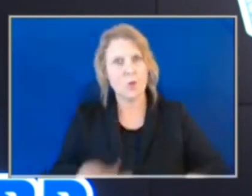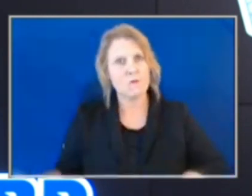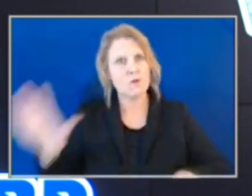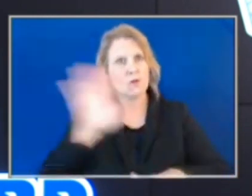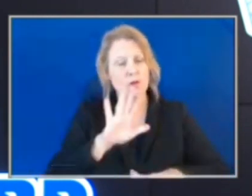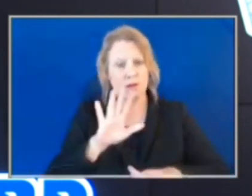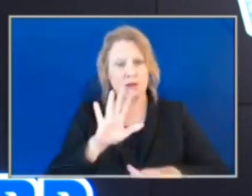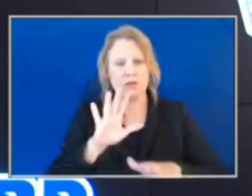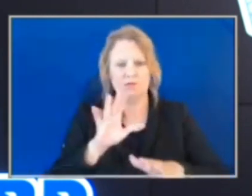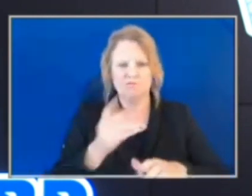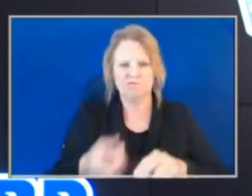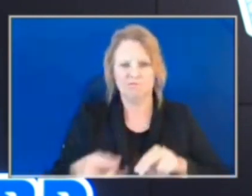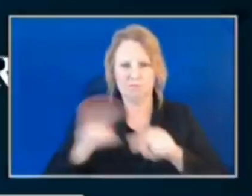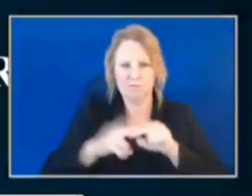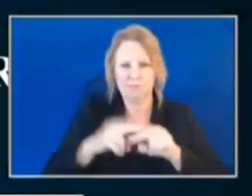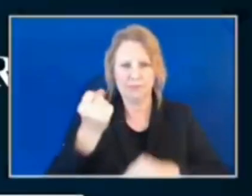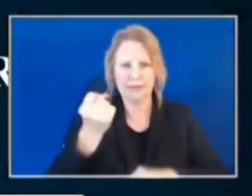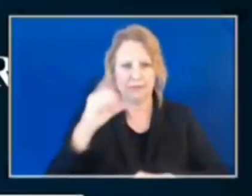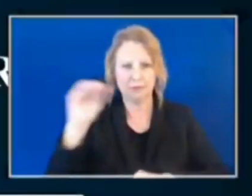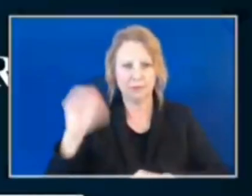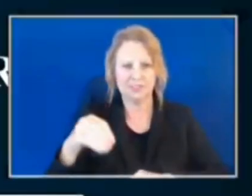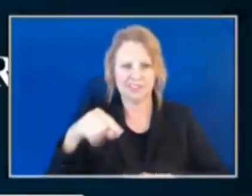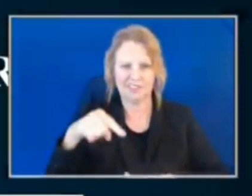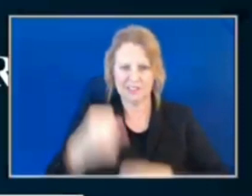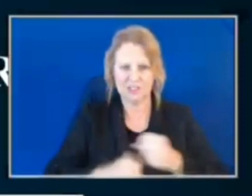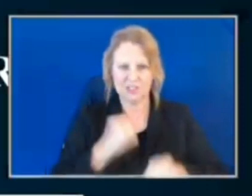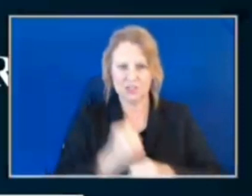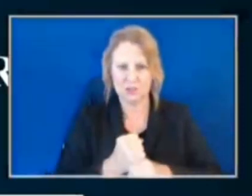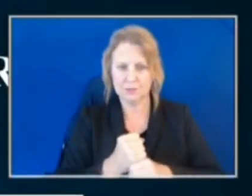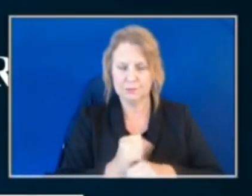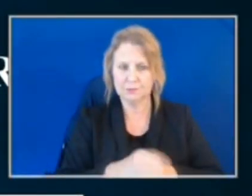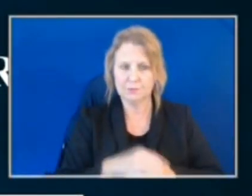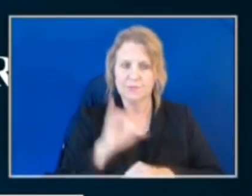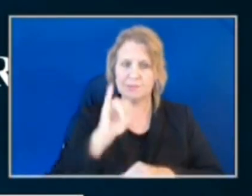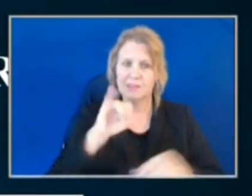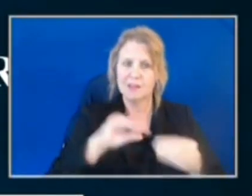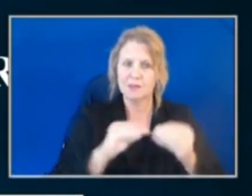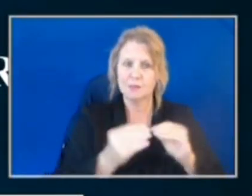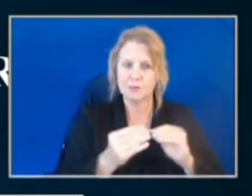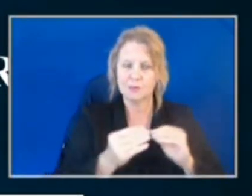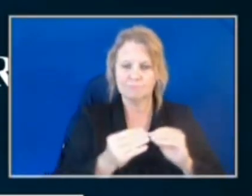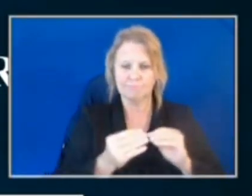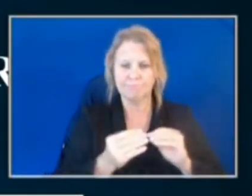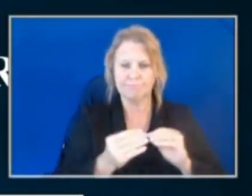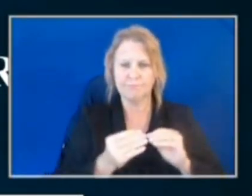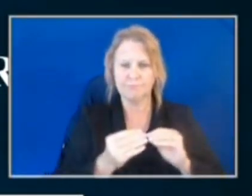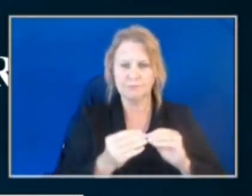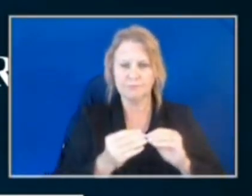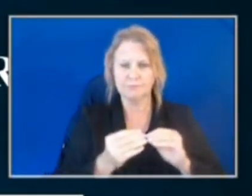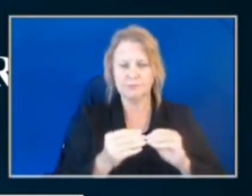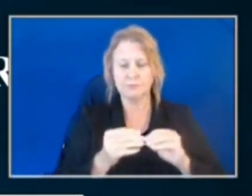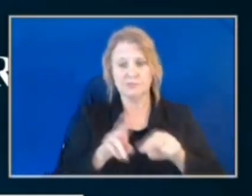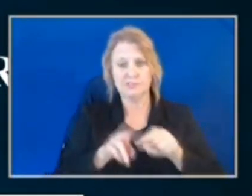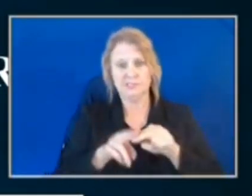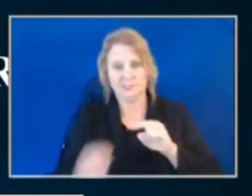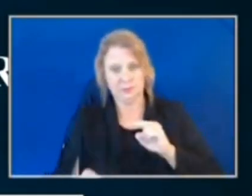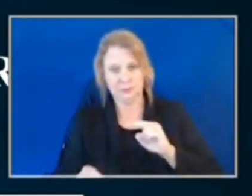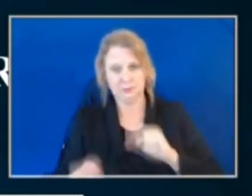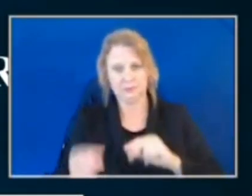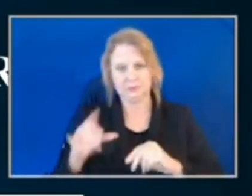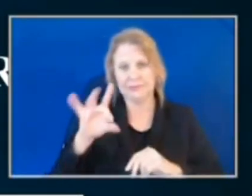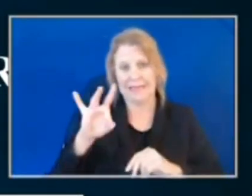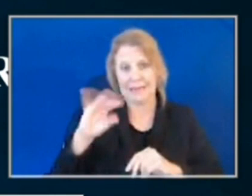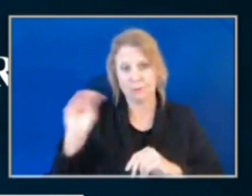up 11% this year. That overall number is made up of a decrease of 8% in violent